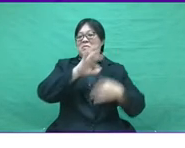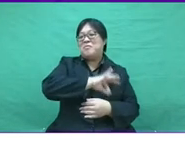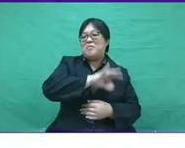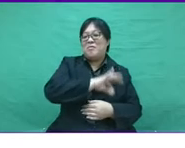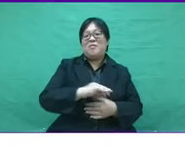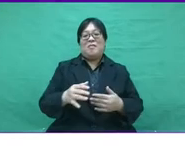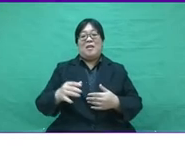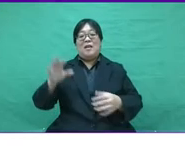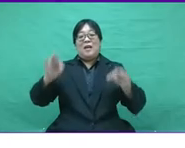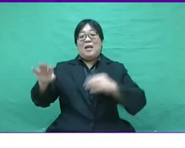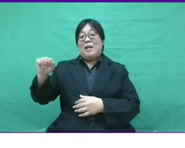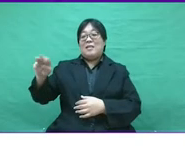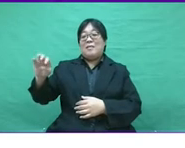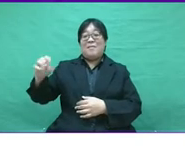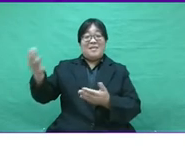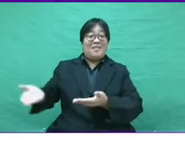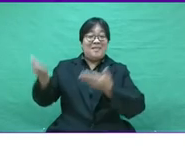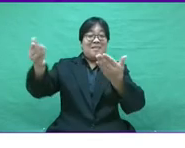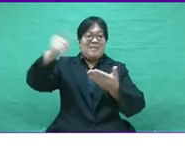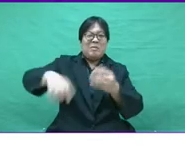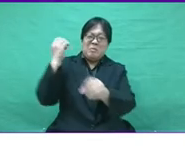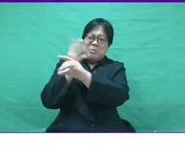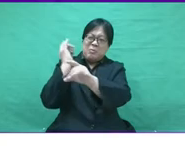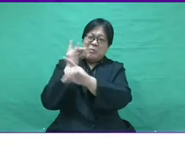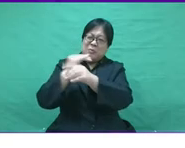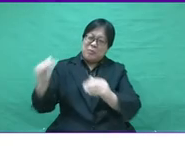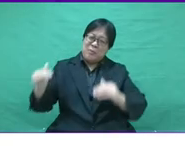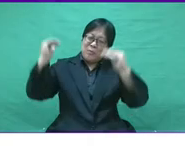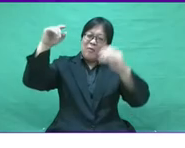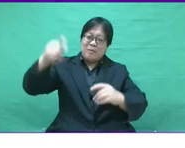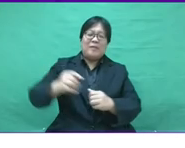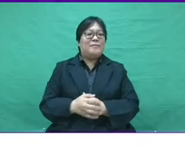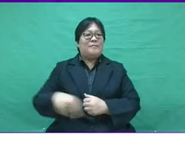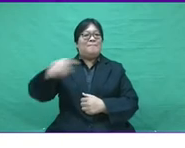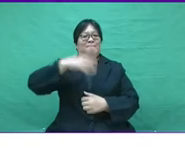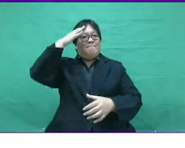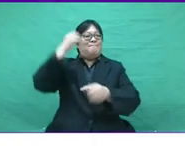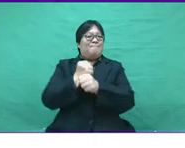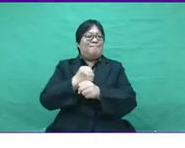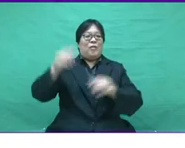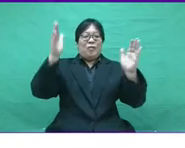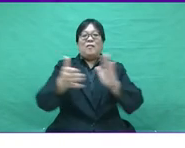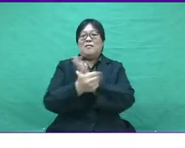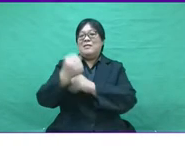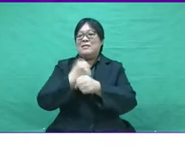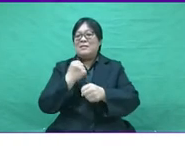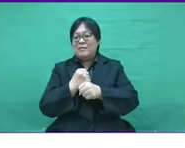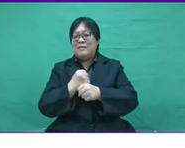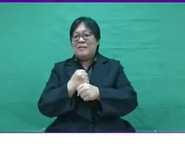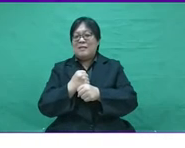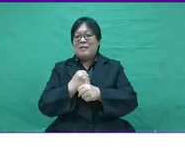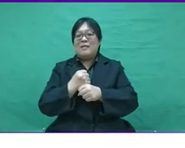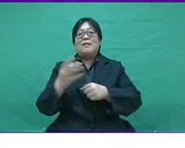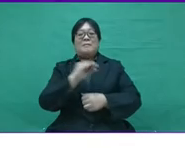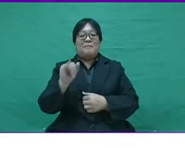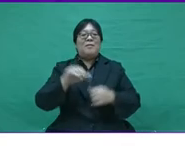them stability. Whatever SME offers have to work harder to convince